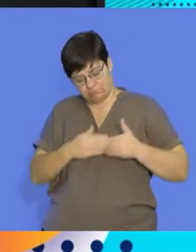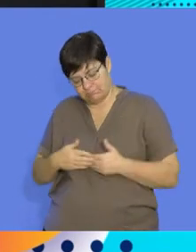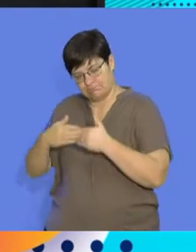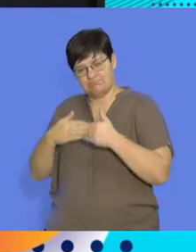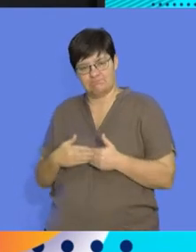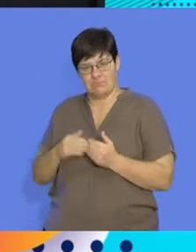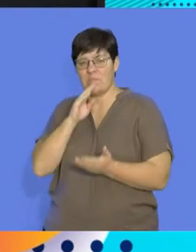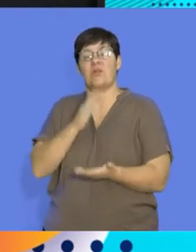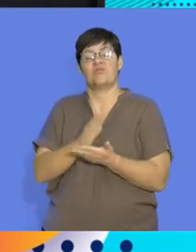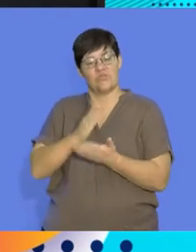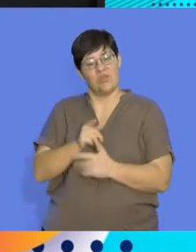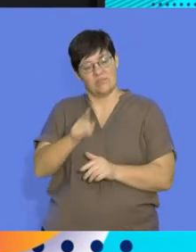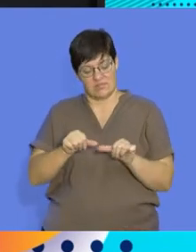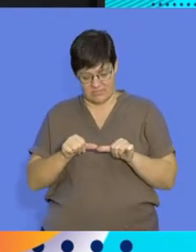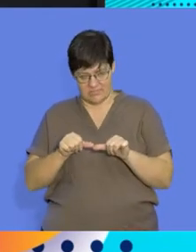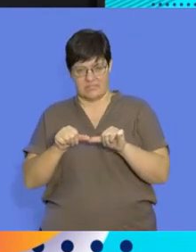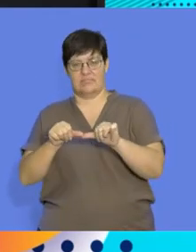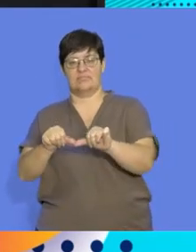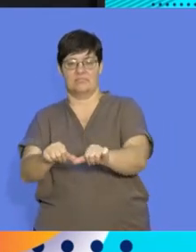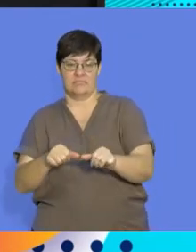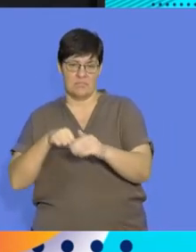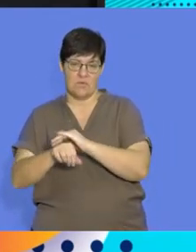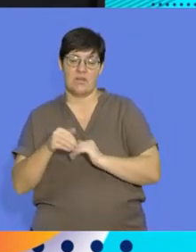care ensures that the species survives.